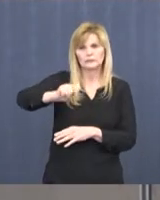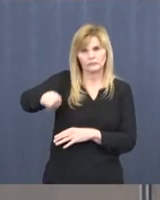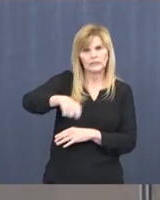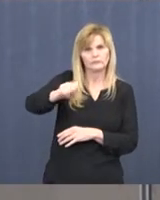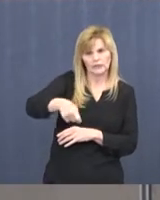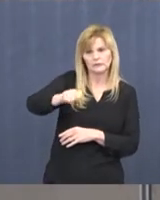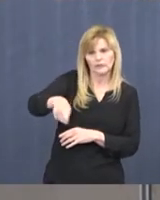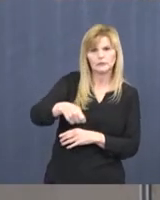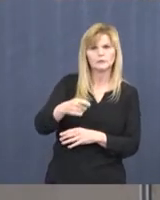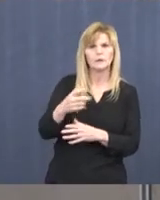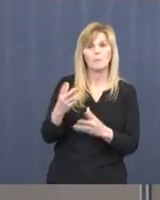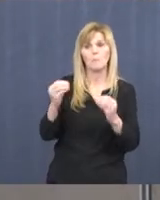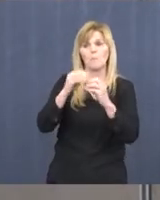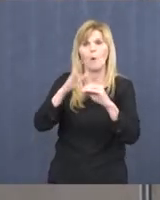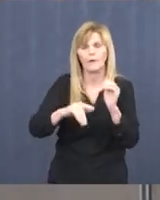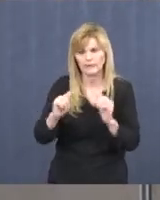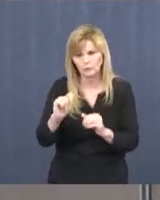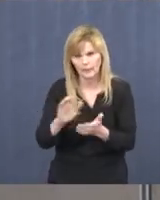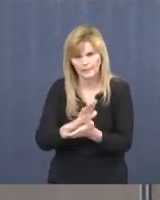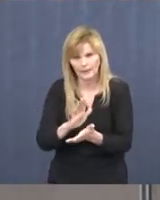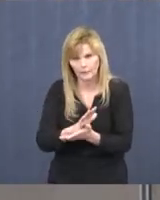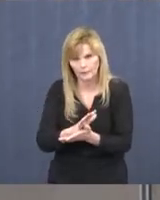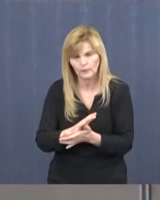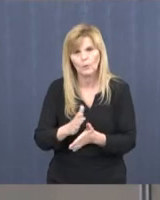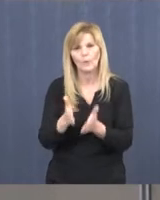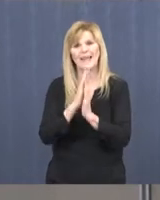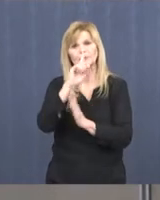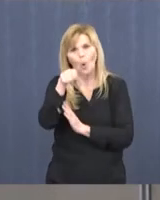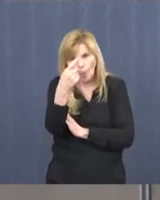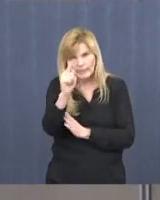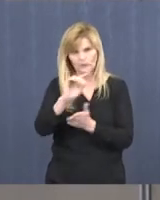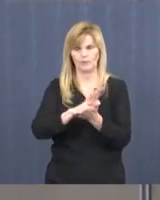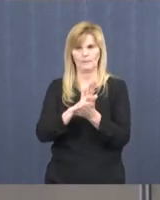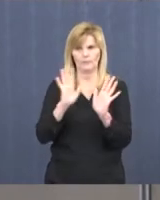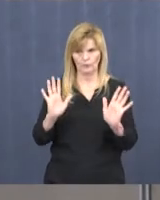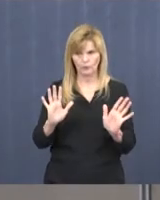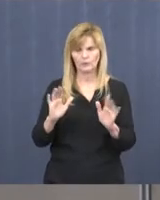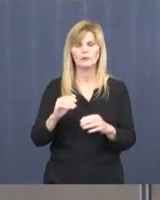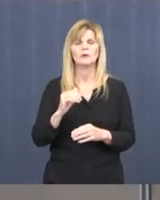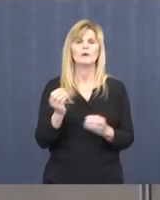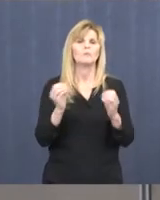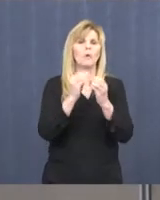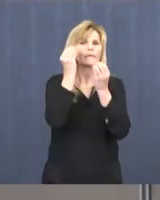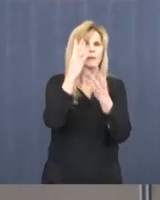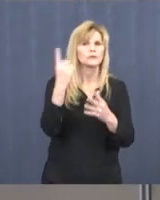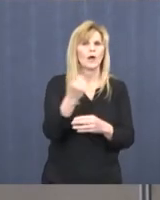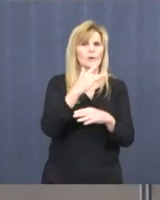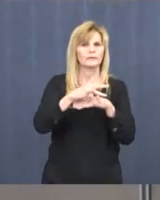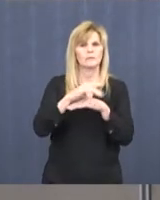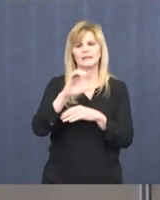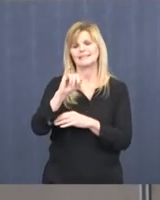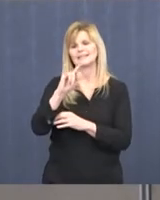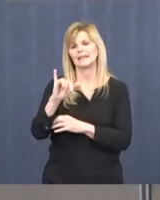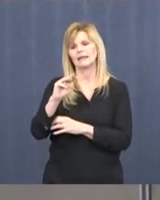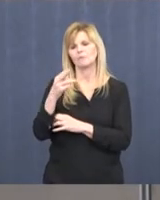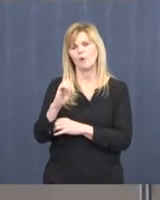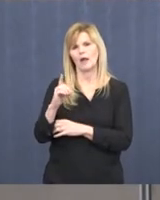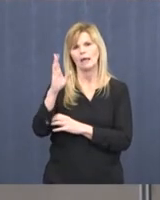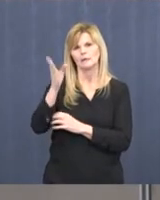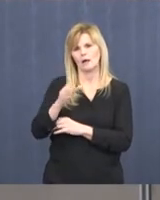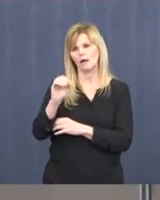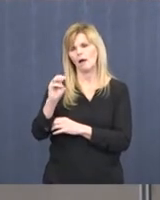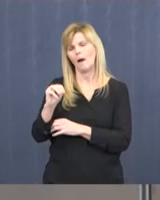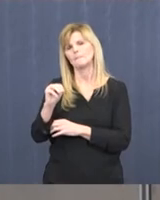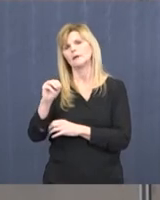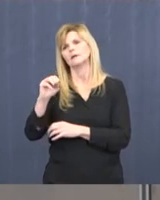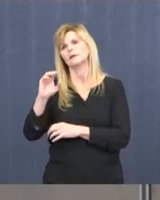than toilet paper. Any and all up-to-date information is always available at cityofmoorhead.com forward slash COVID